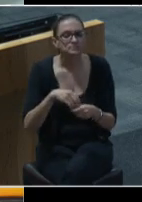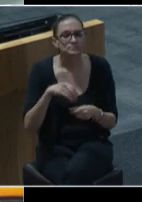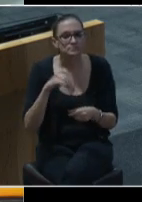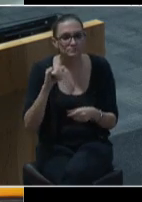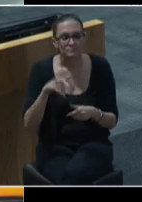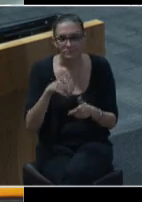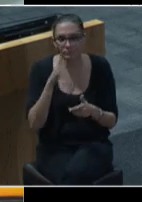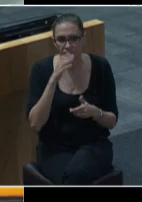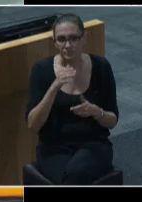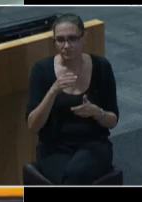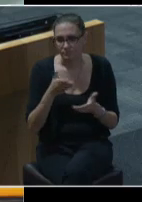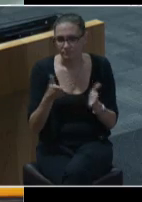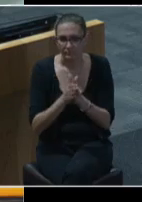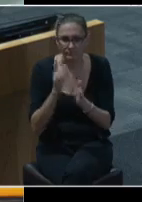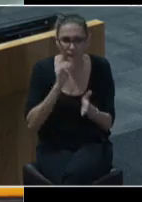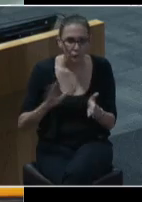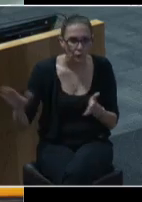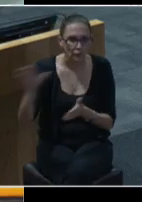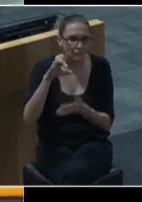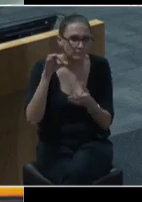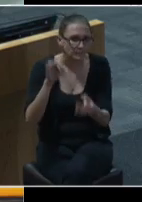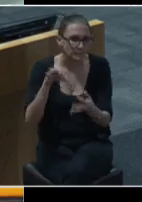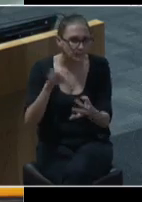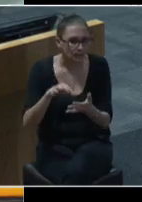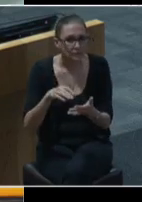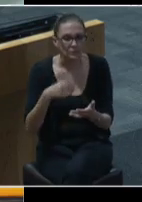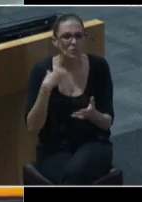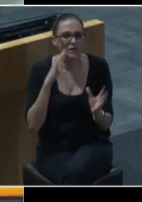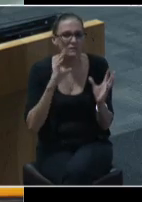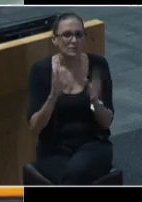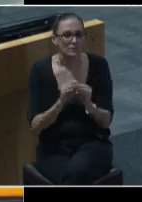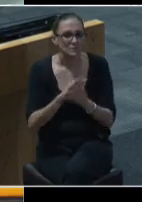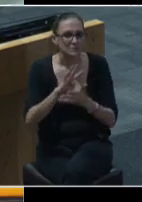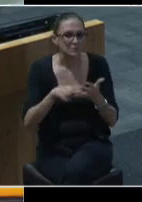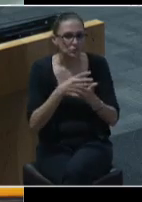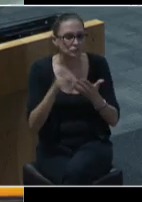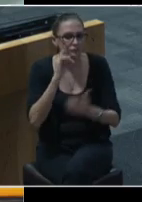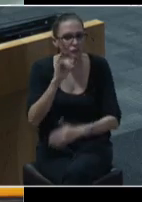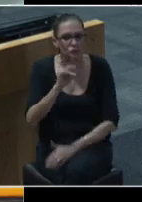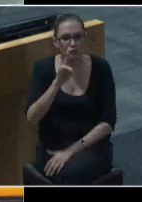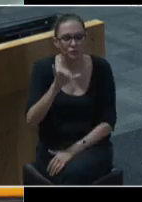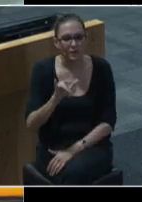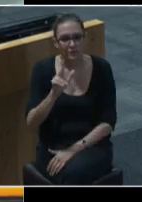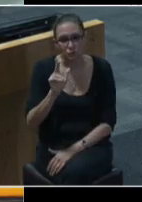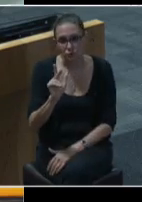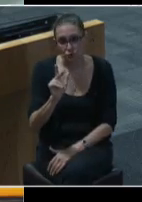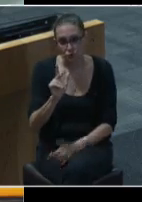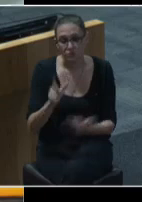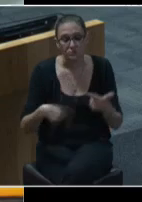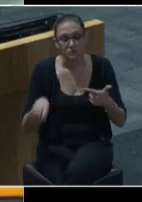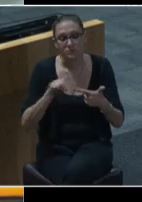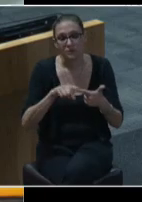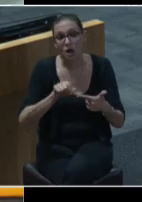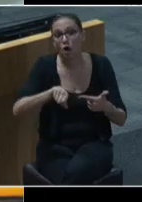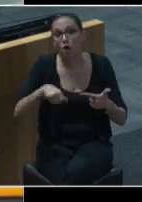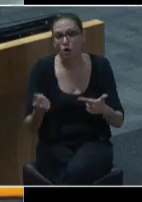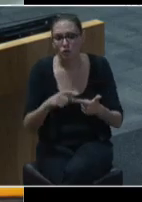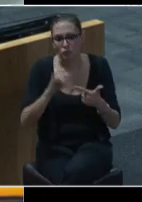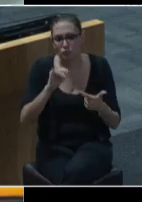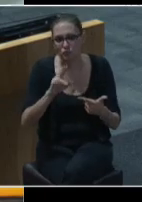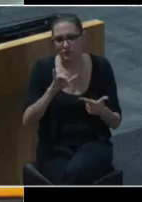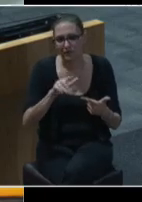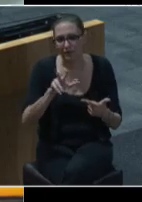their input. There's going to be a meeting scheduled for July 23rd and another one for July 30th.